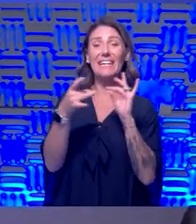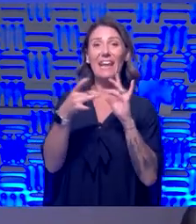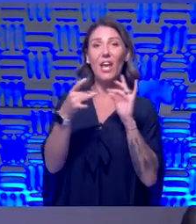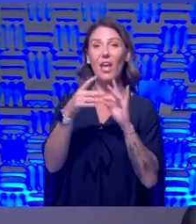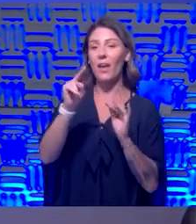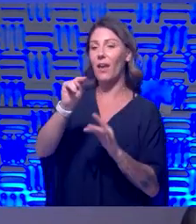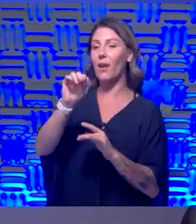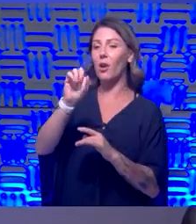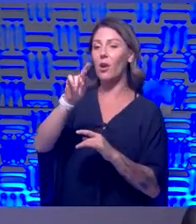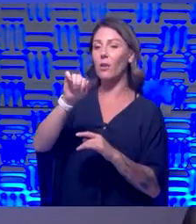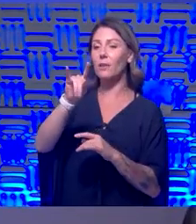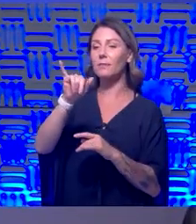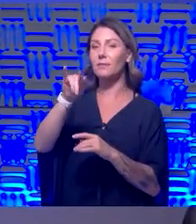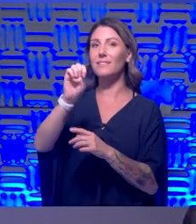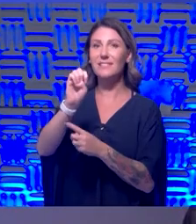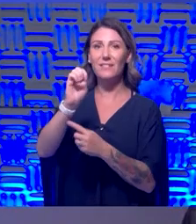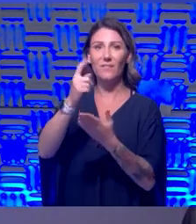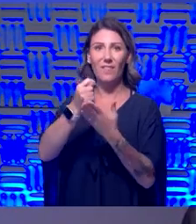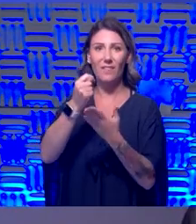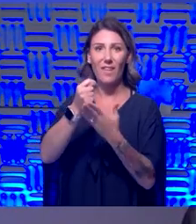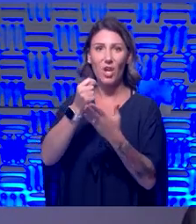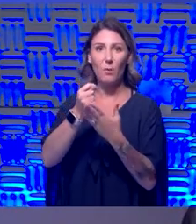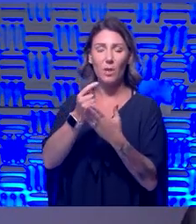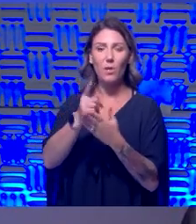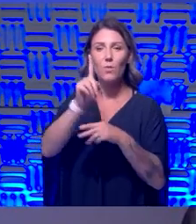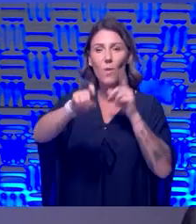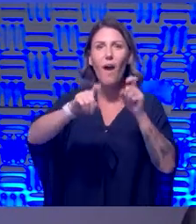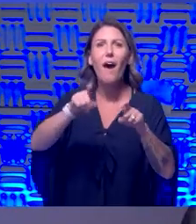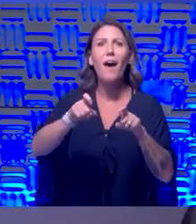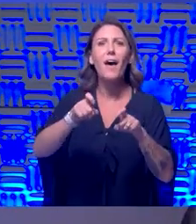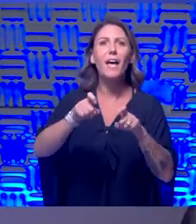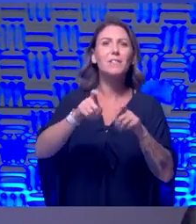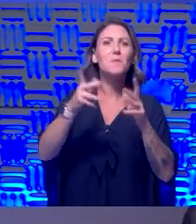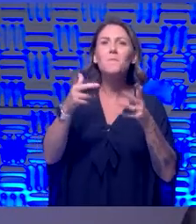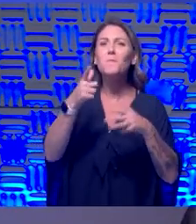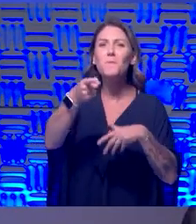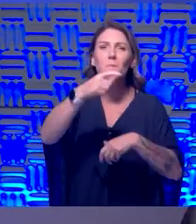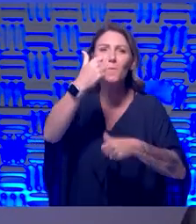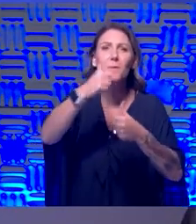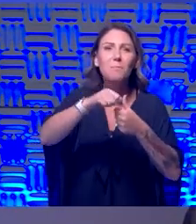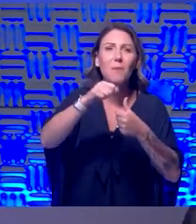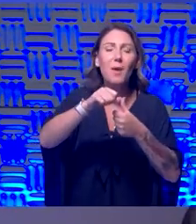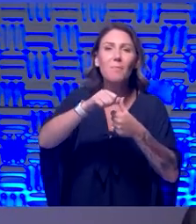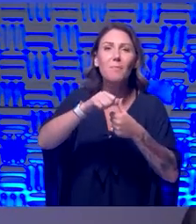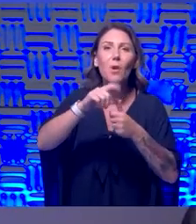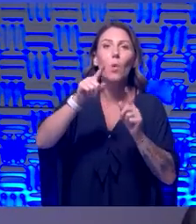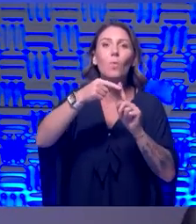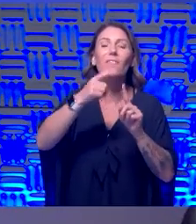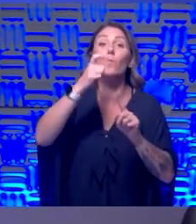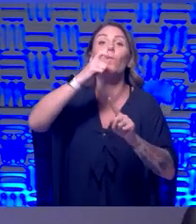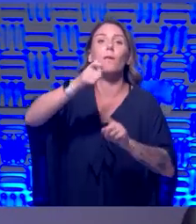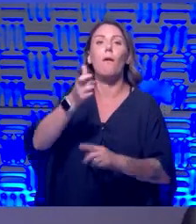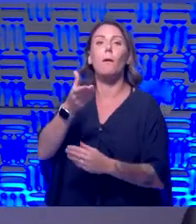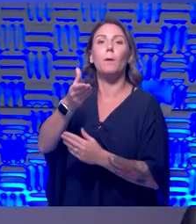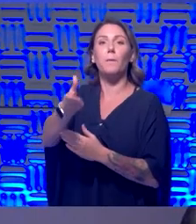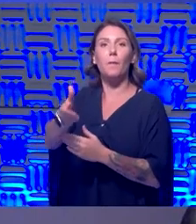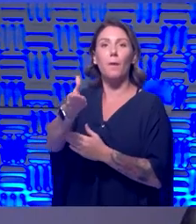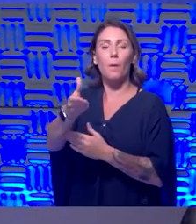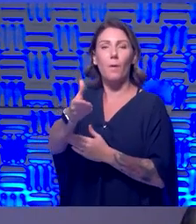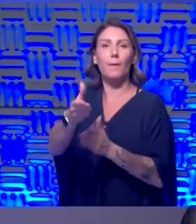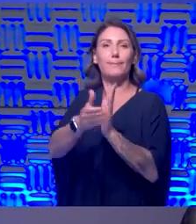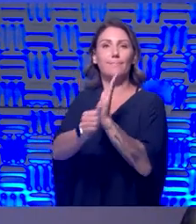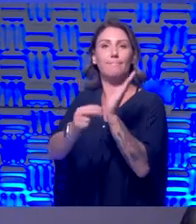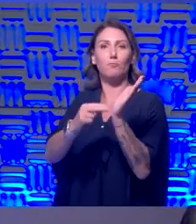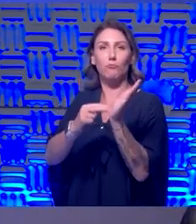where you ask them questions about times that they remember back in their, you know, when they weren't in a skilled nursing facility, fun,